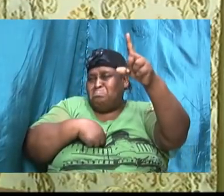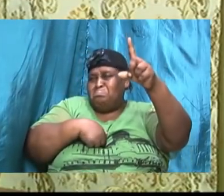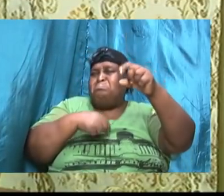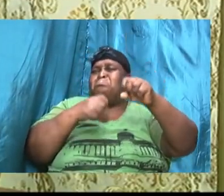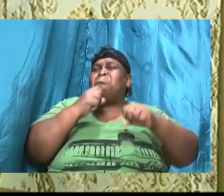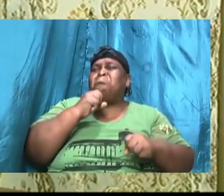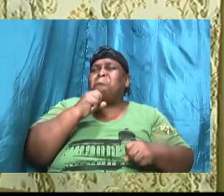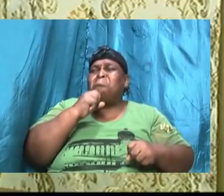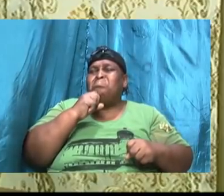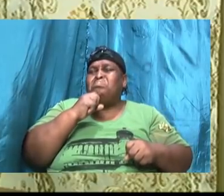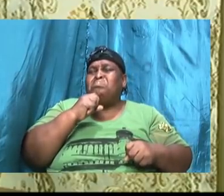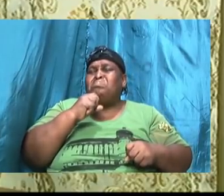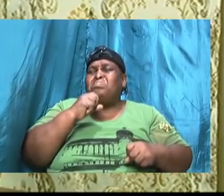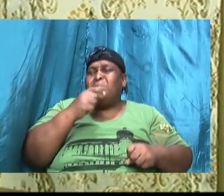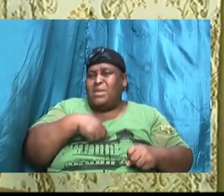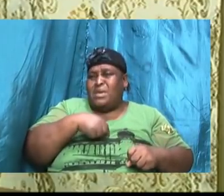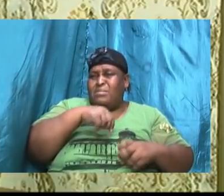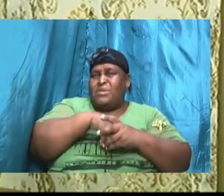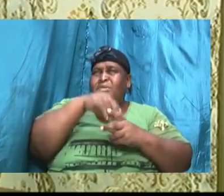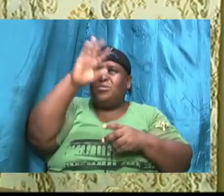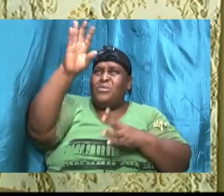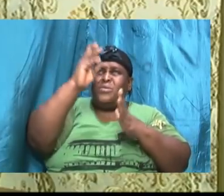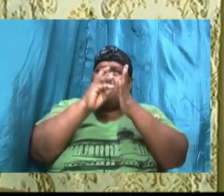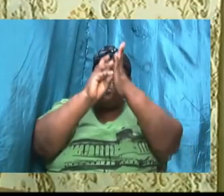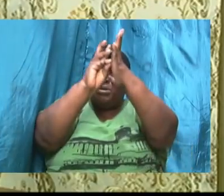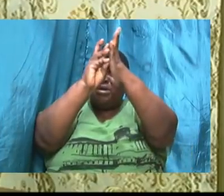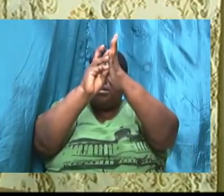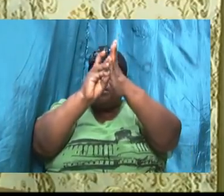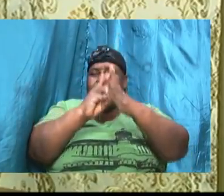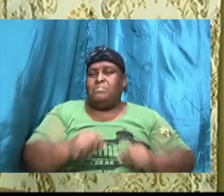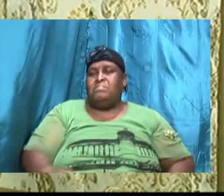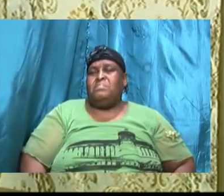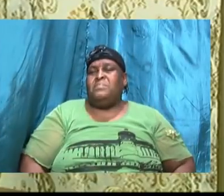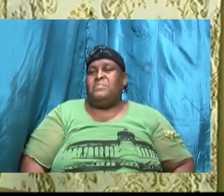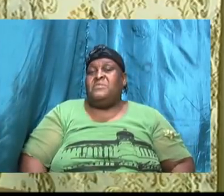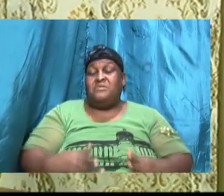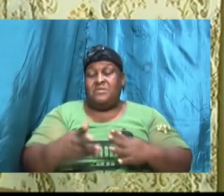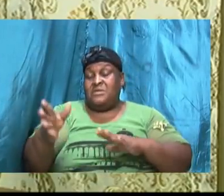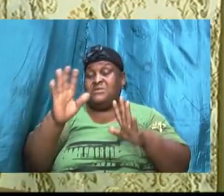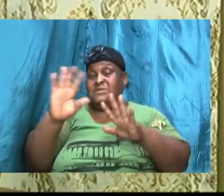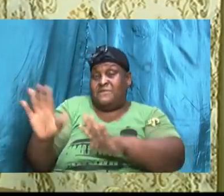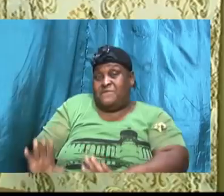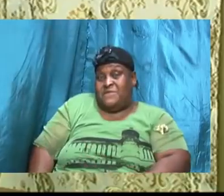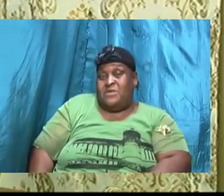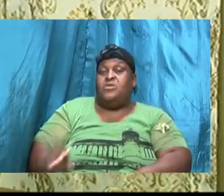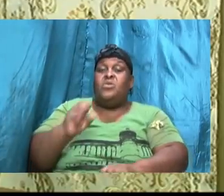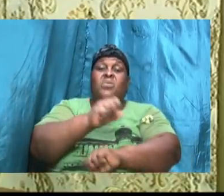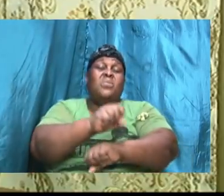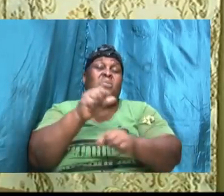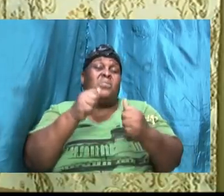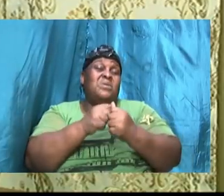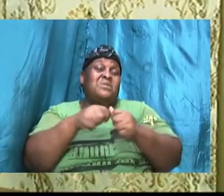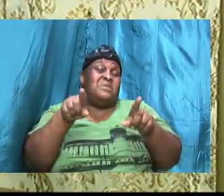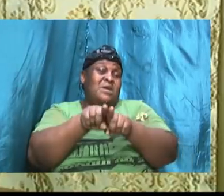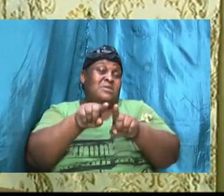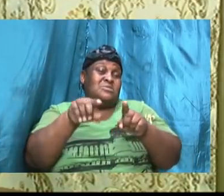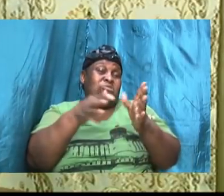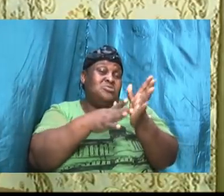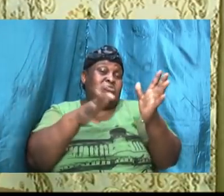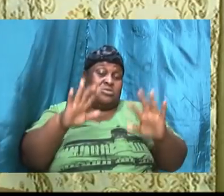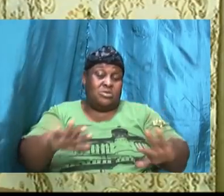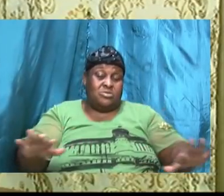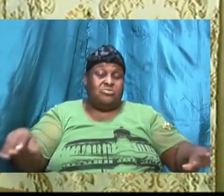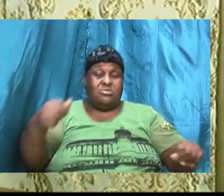There is a fear that we should operate with as saints, as children of God, there is a fear that we should walk with